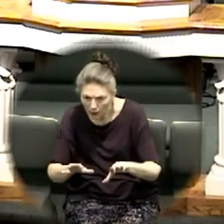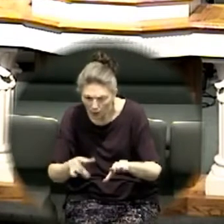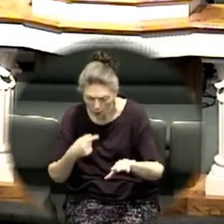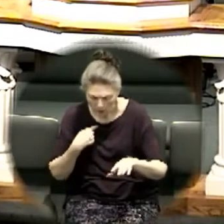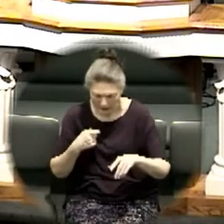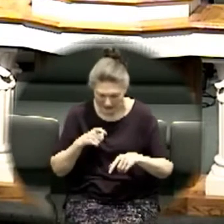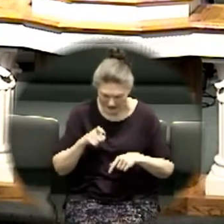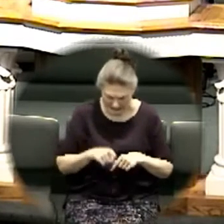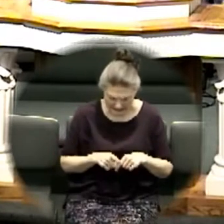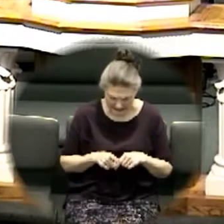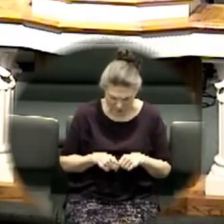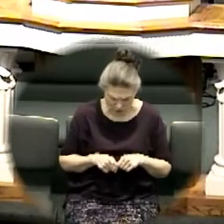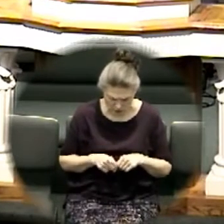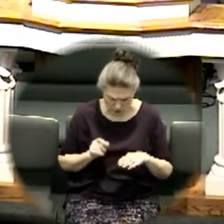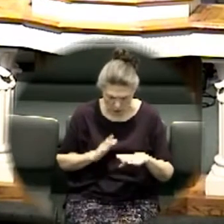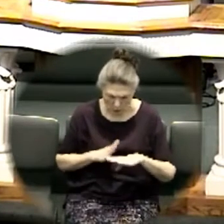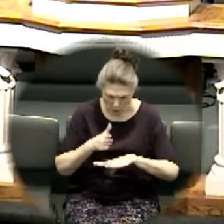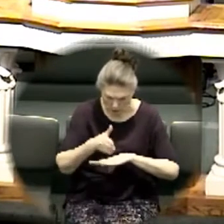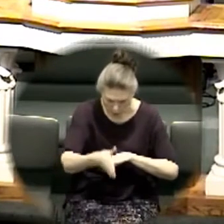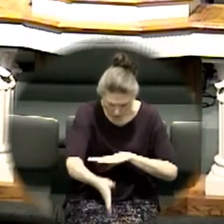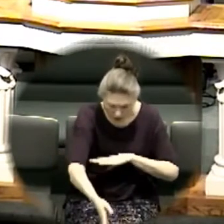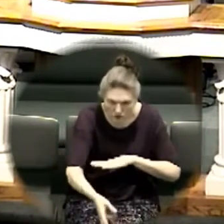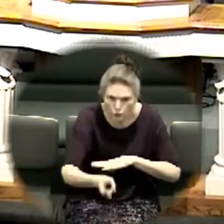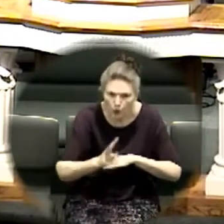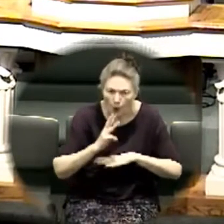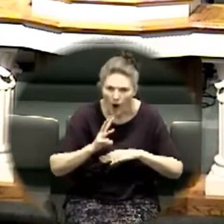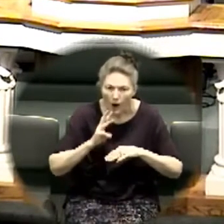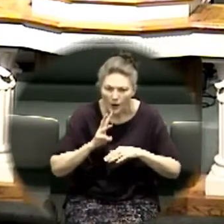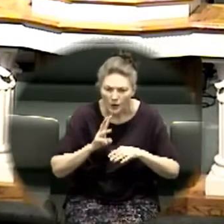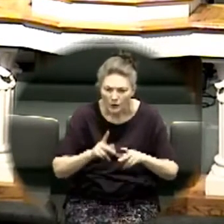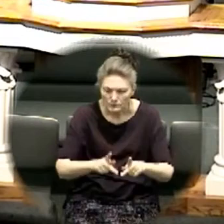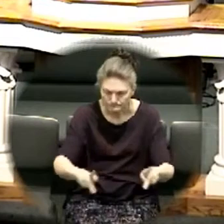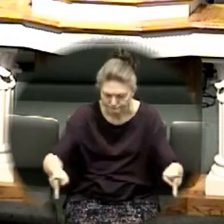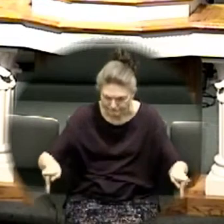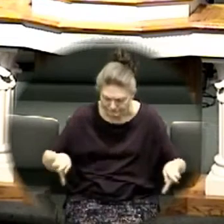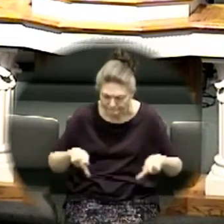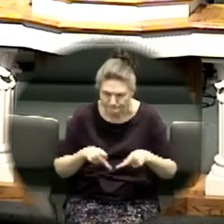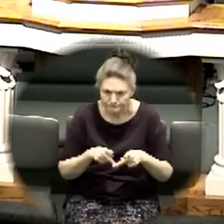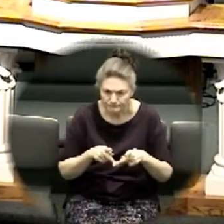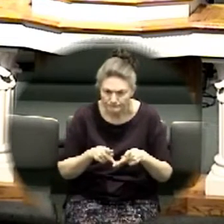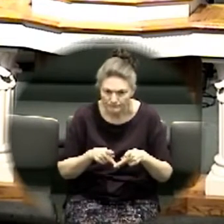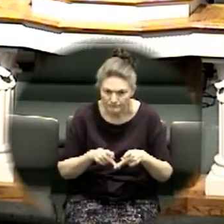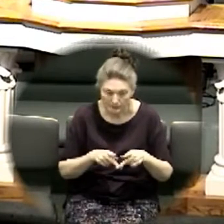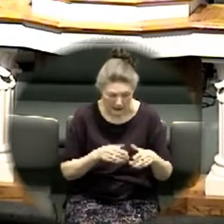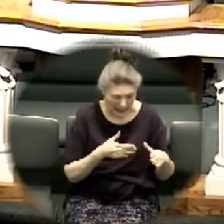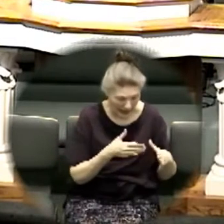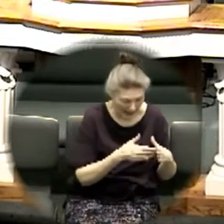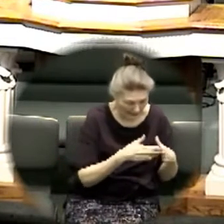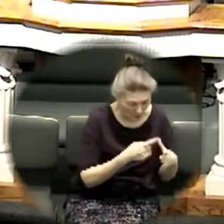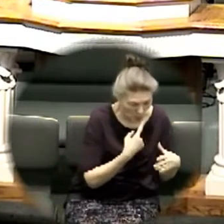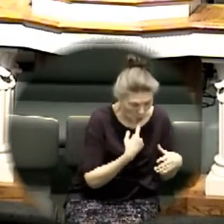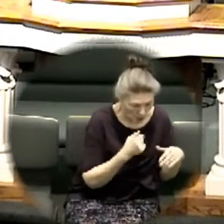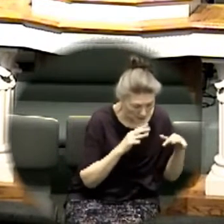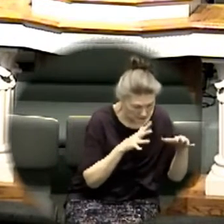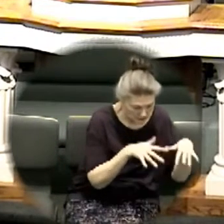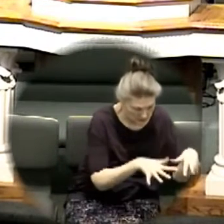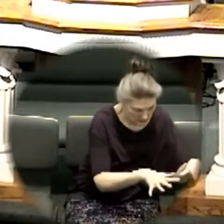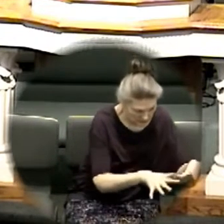the water was parted but at the red sea they didn't carry the ark